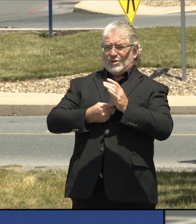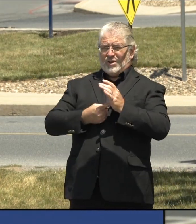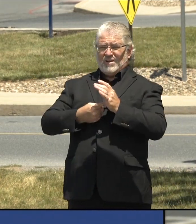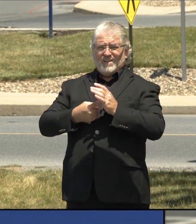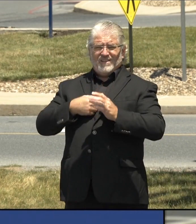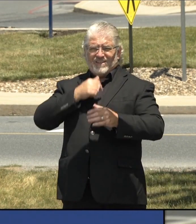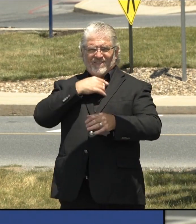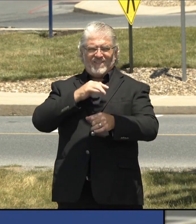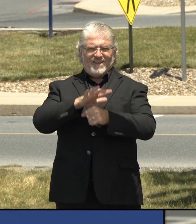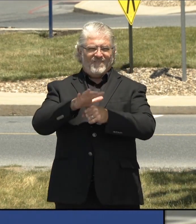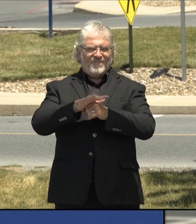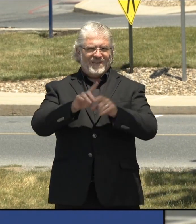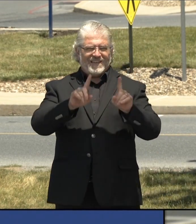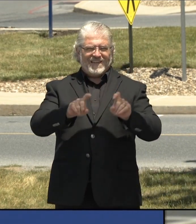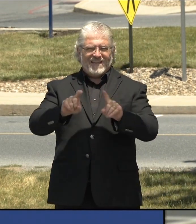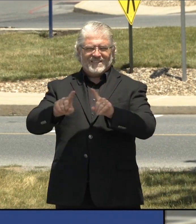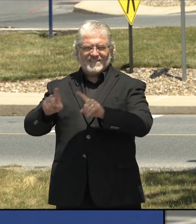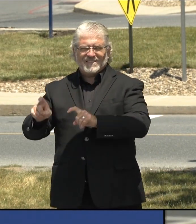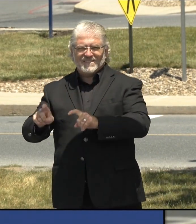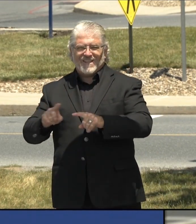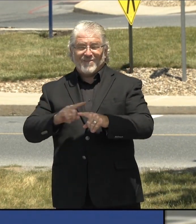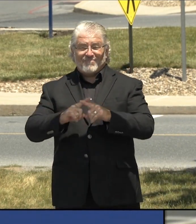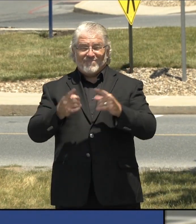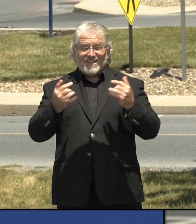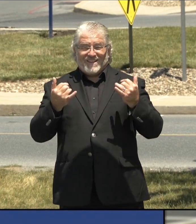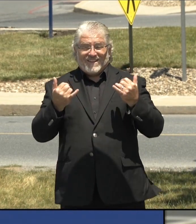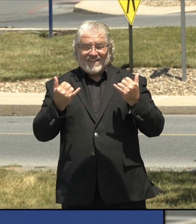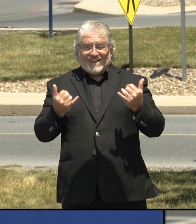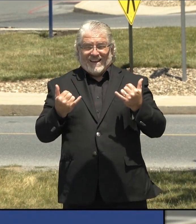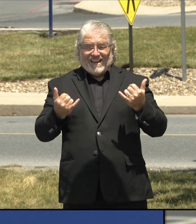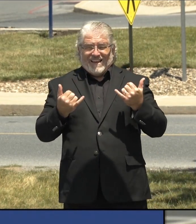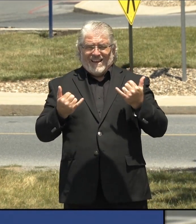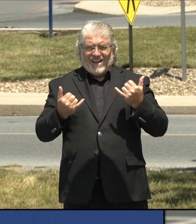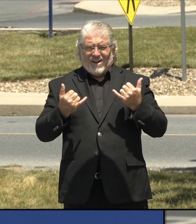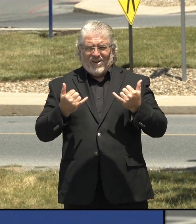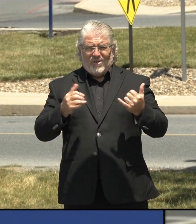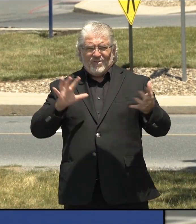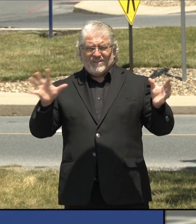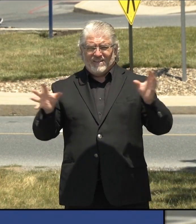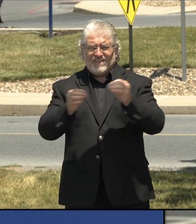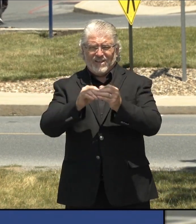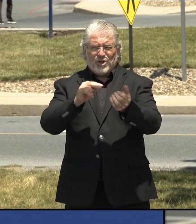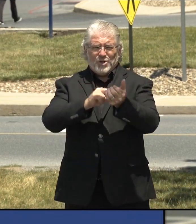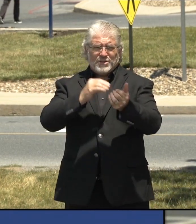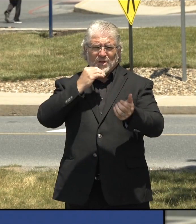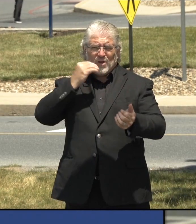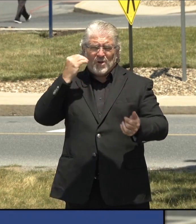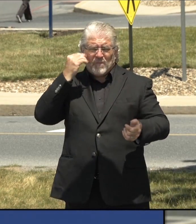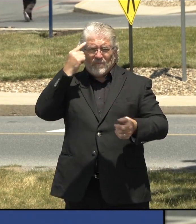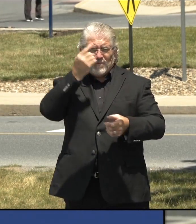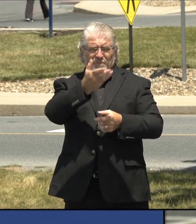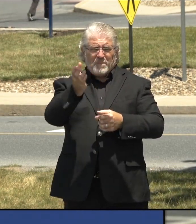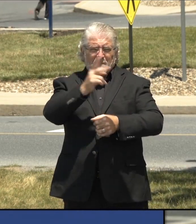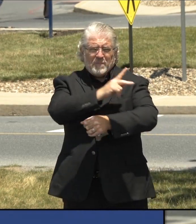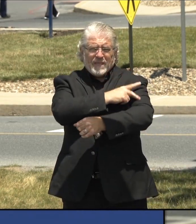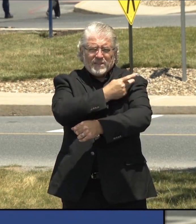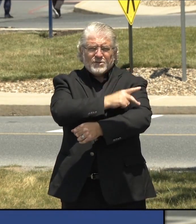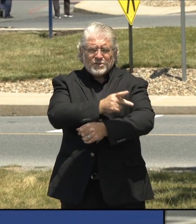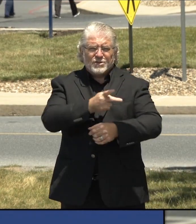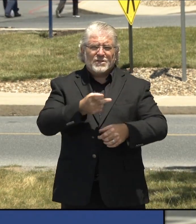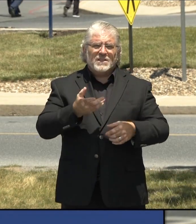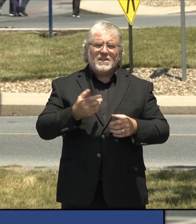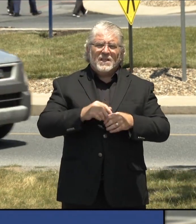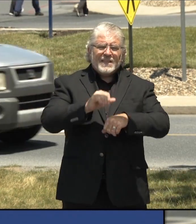things, the, the, uh, case count in nursing homes, uh, among both patients and employees is, is down